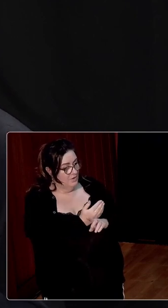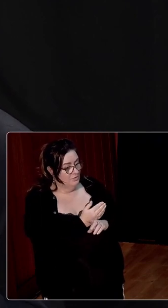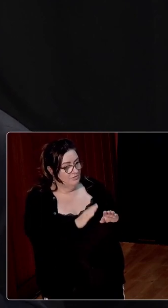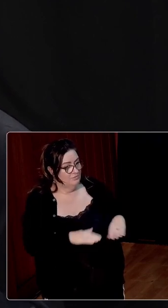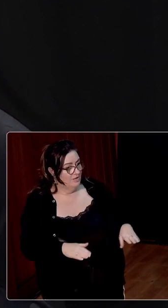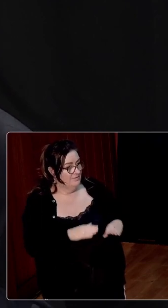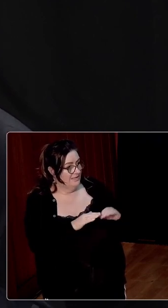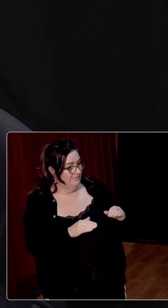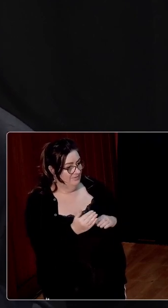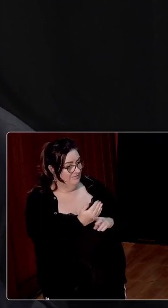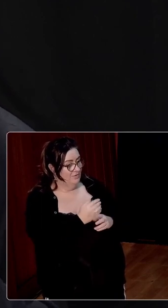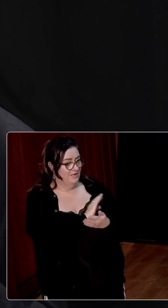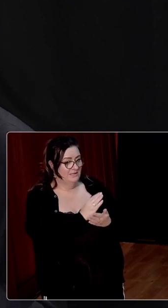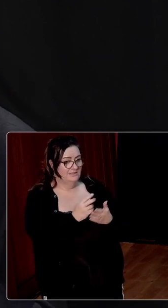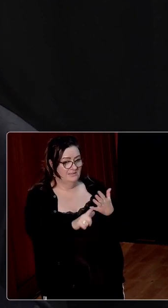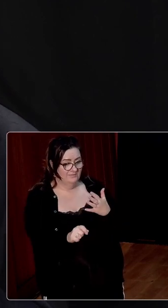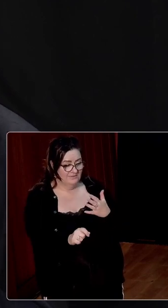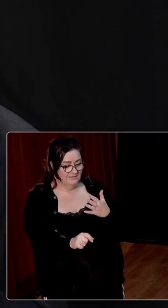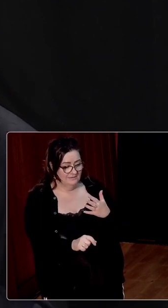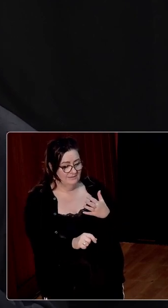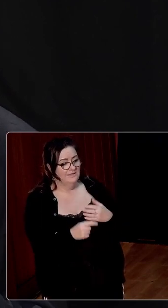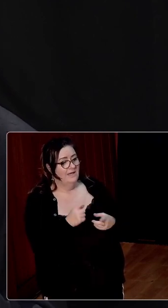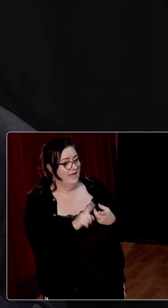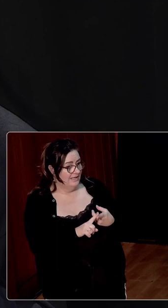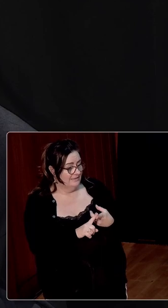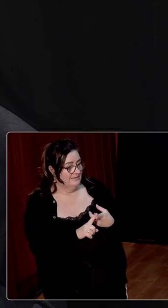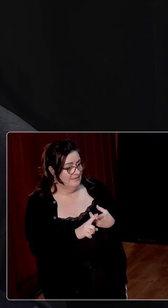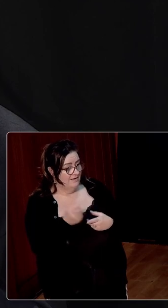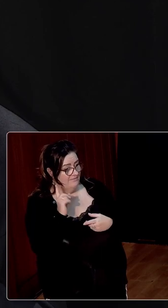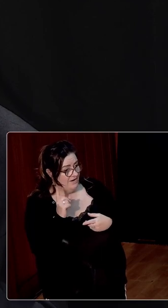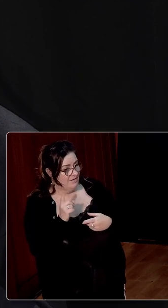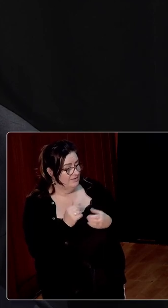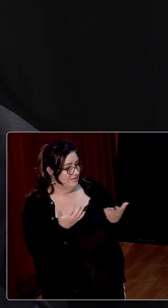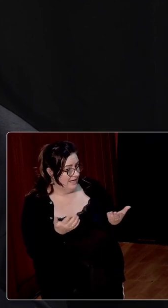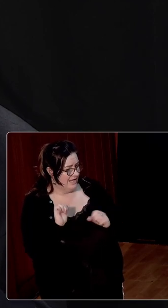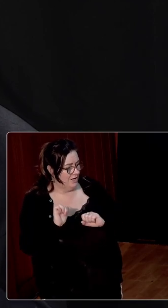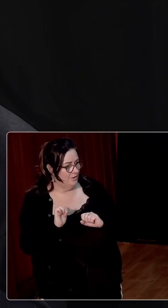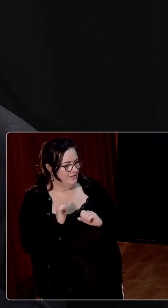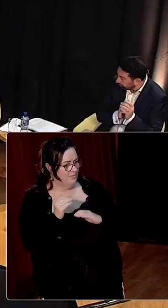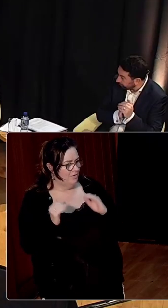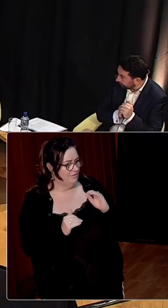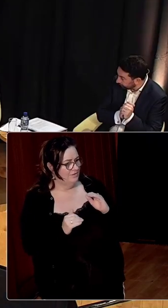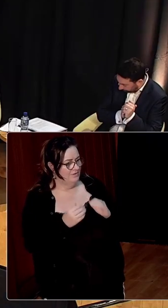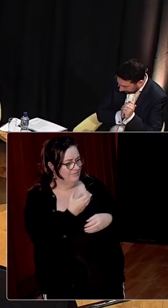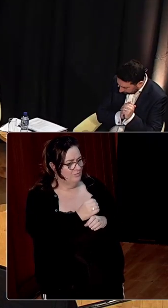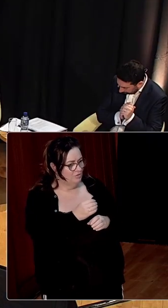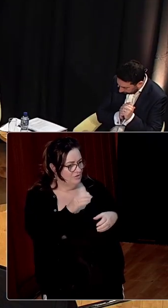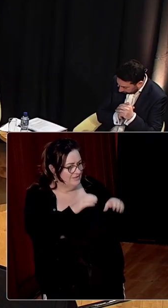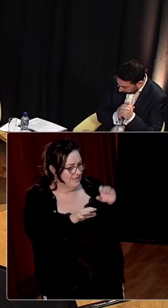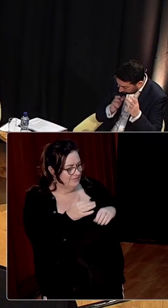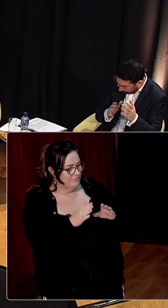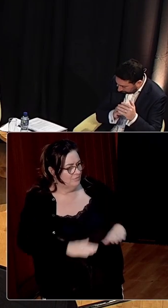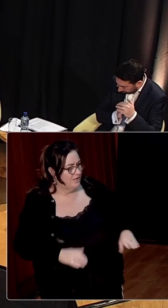to 1970? And secondly, to what extent was farming know-how lessened by the removal in the 1920s of rural science from